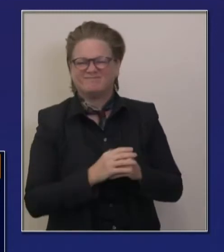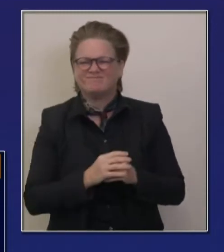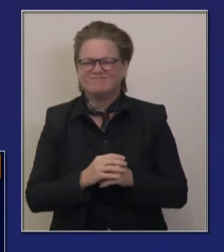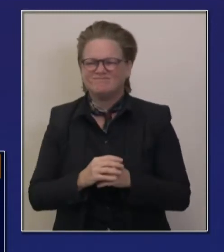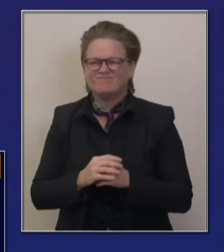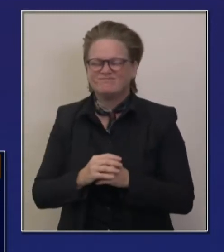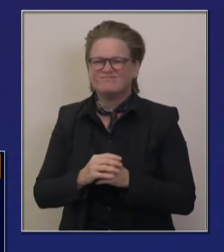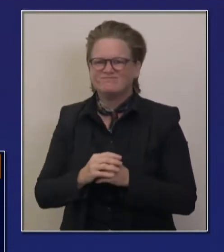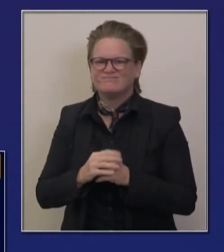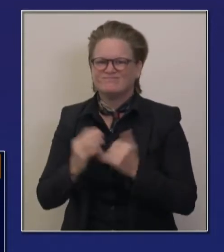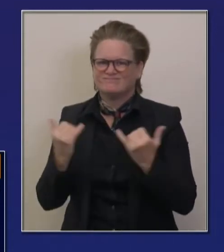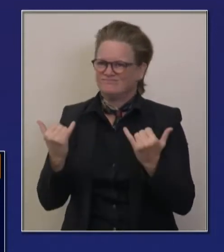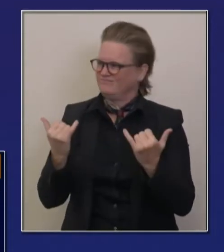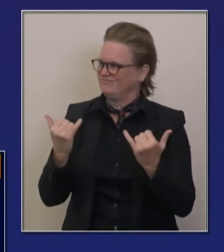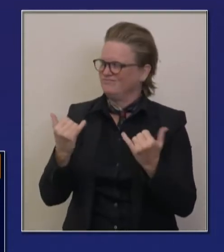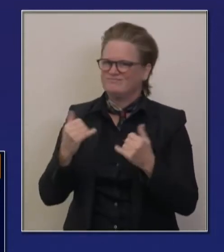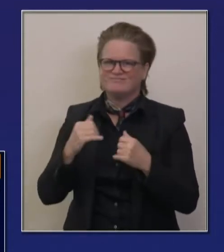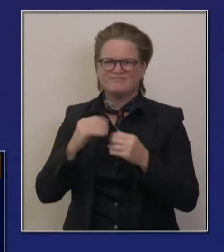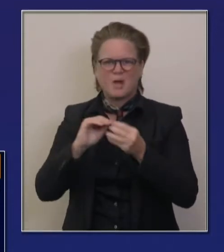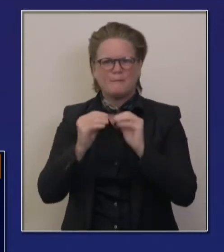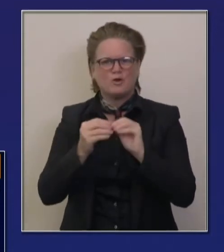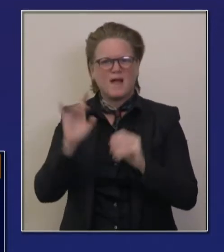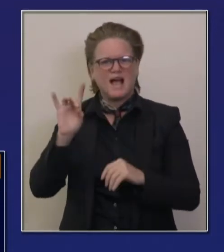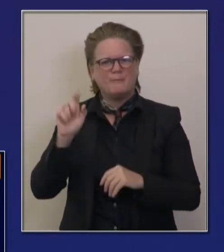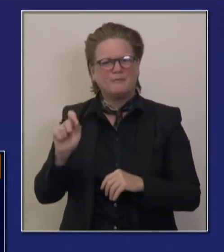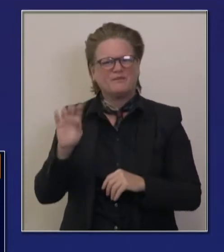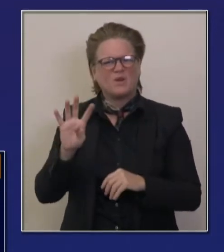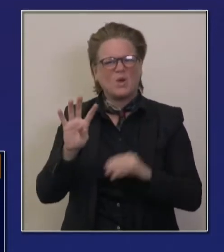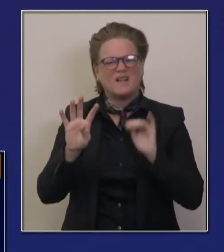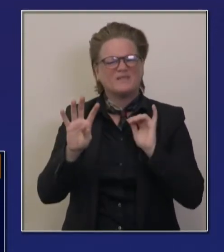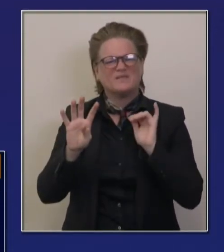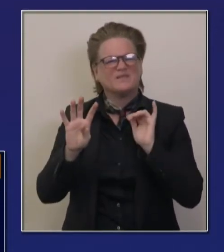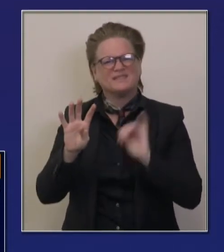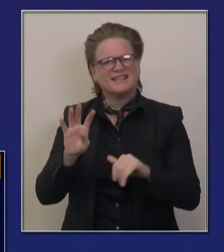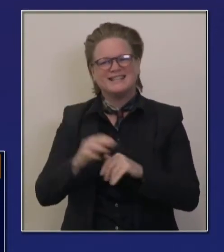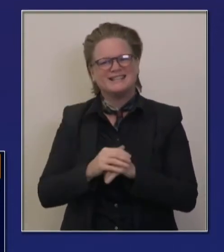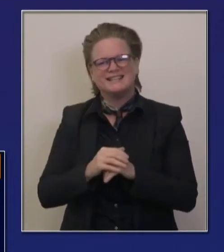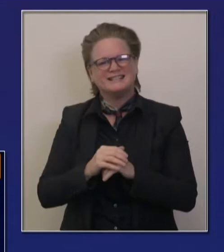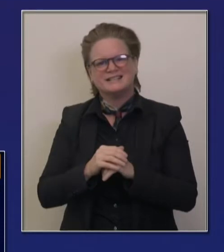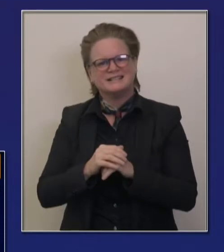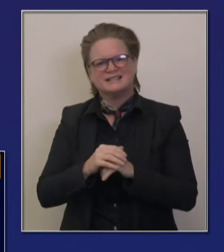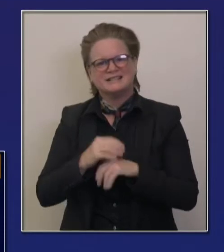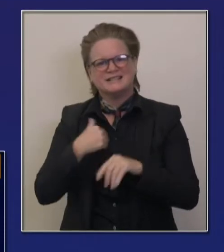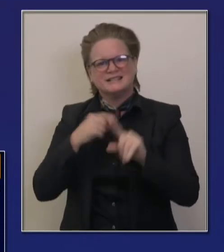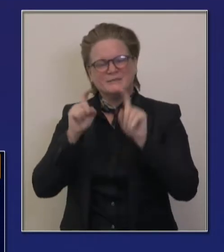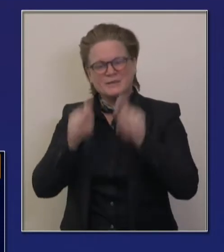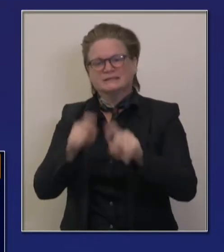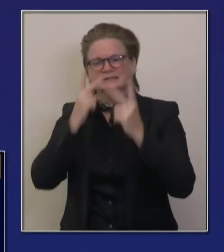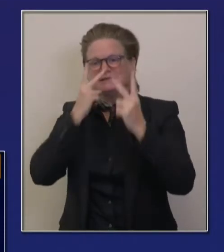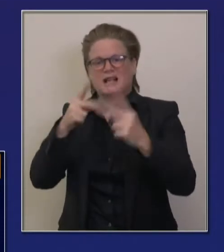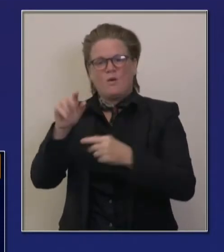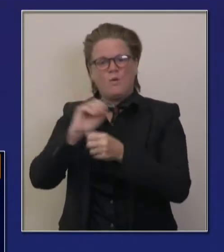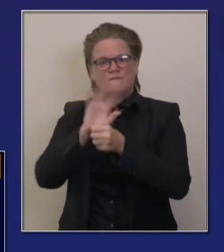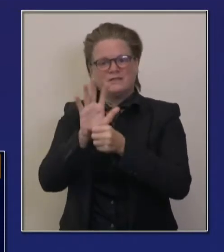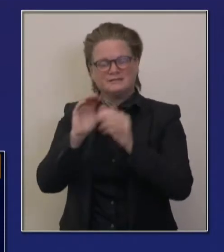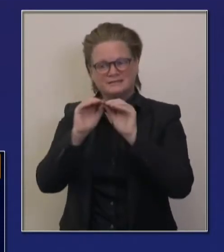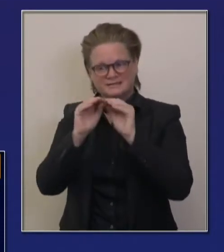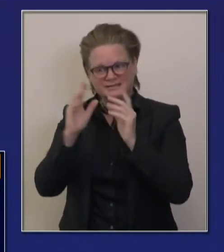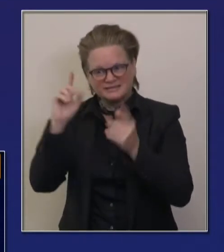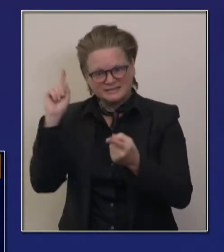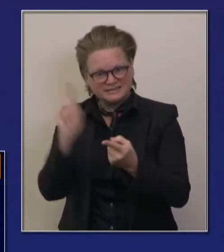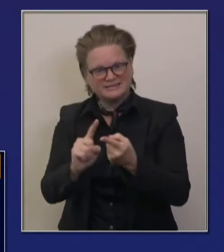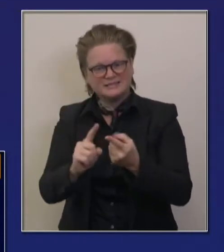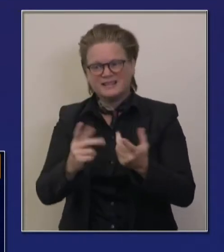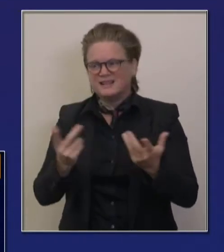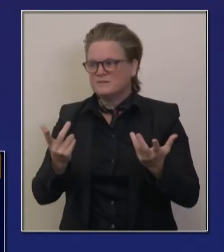see this virus eliminated, but nonetheless, uh, we were at 3.4% just 30 days ago. And how quickly,